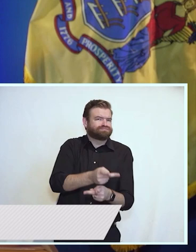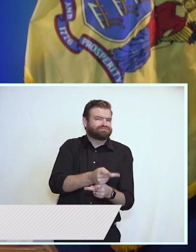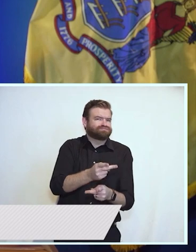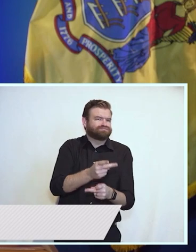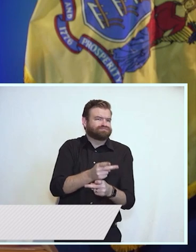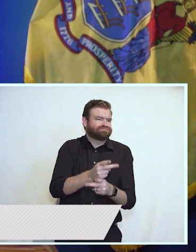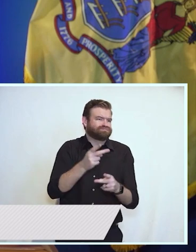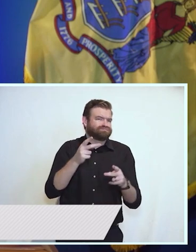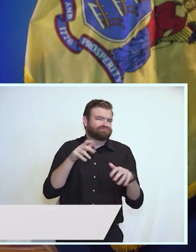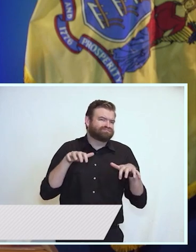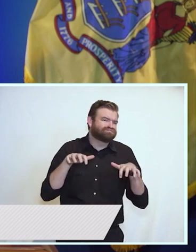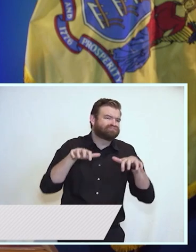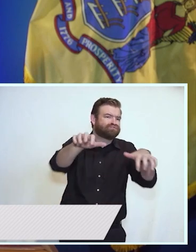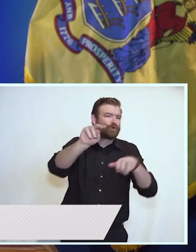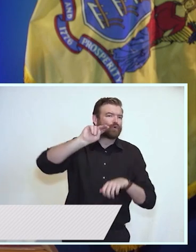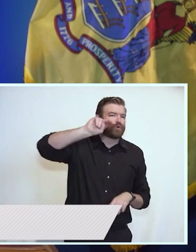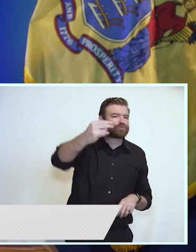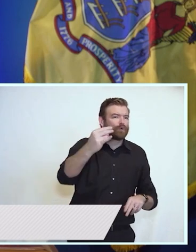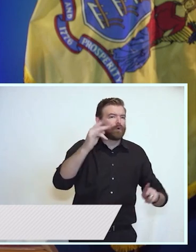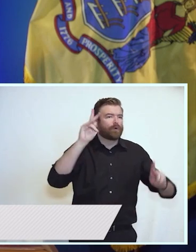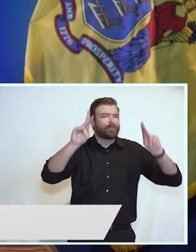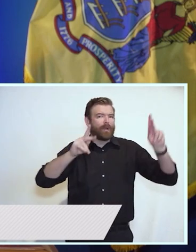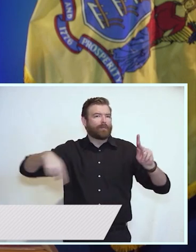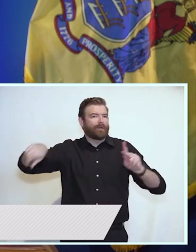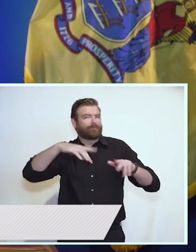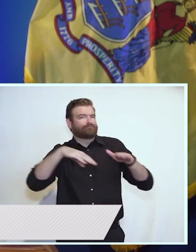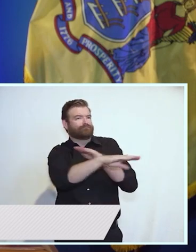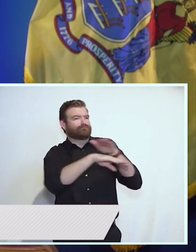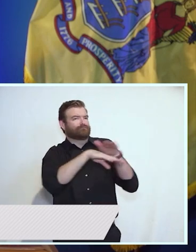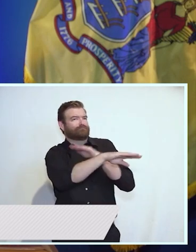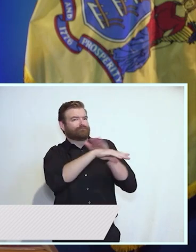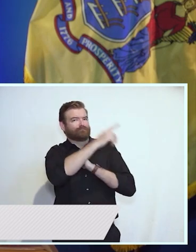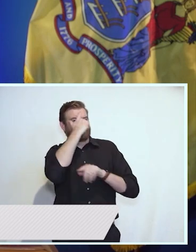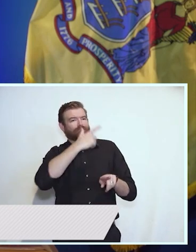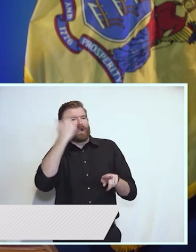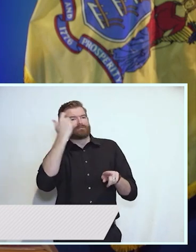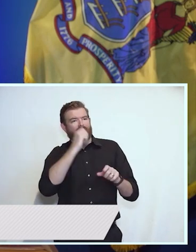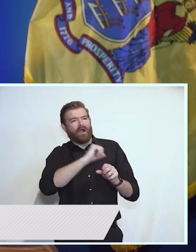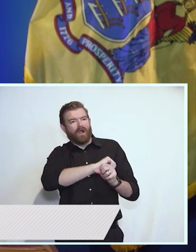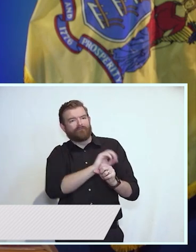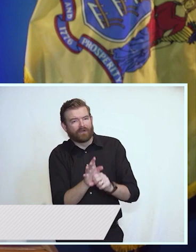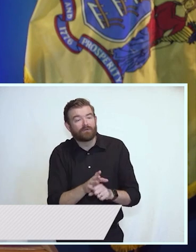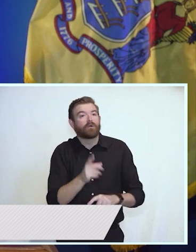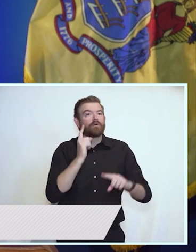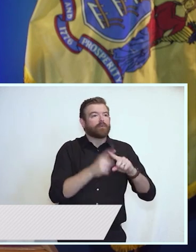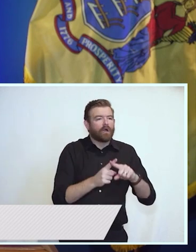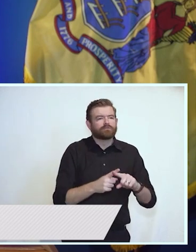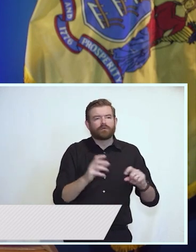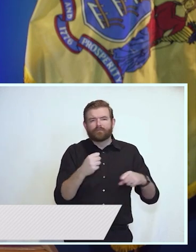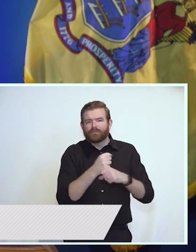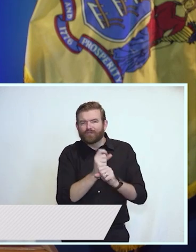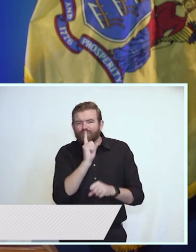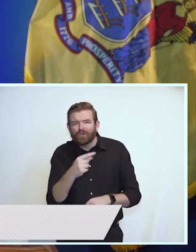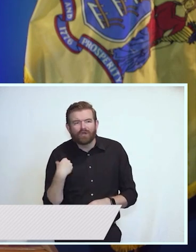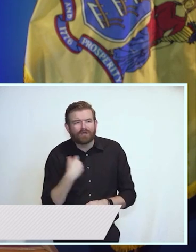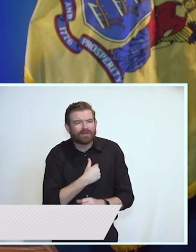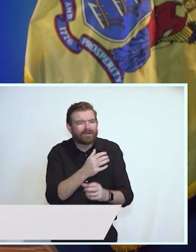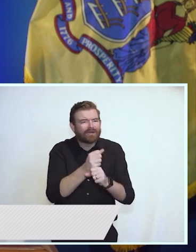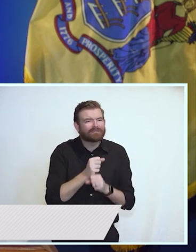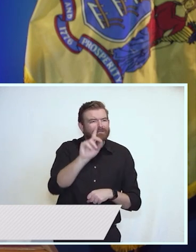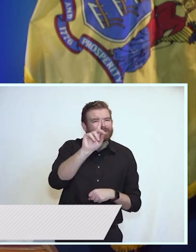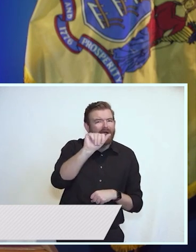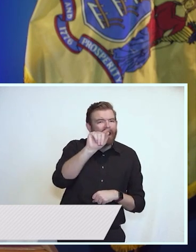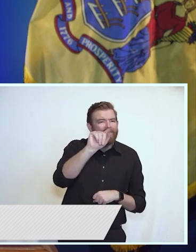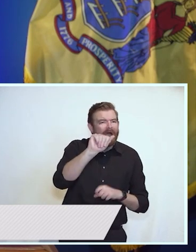them because of COVID every single day. A response that ensures we are getting the data we need from across our health care